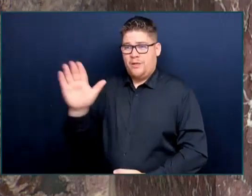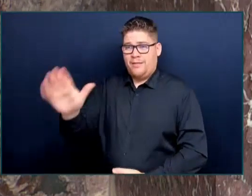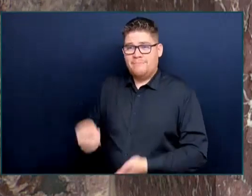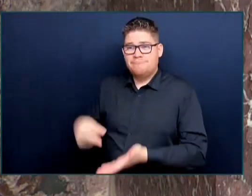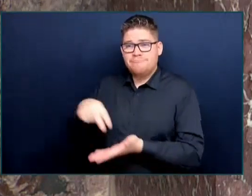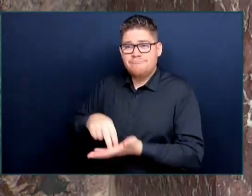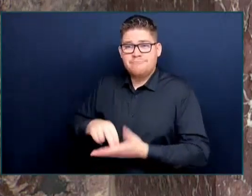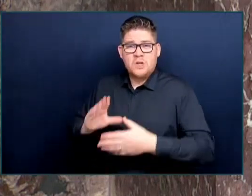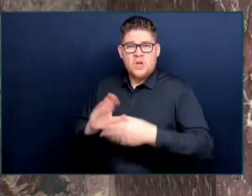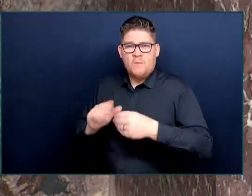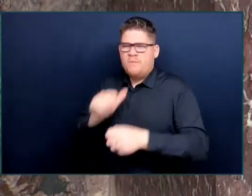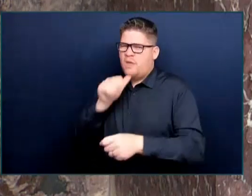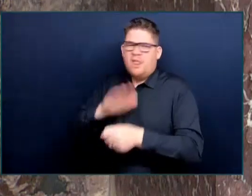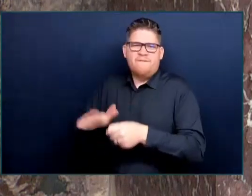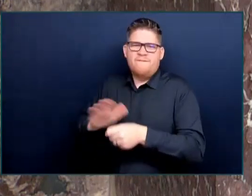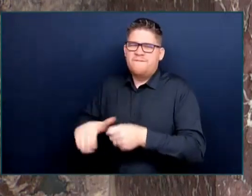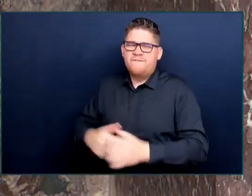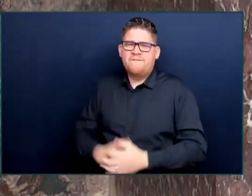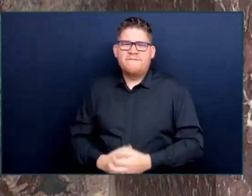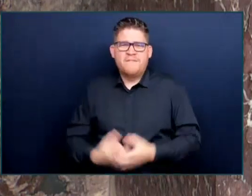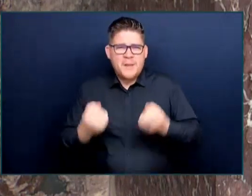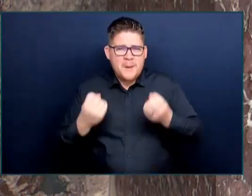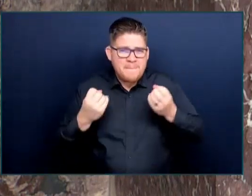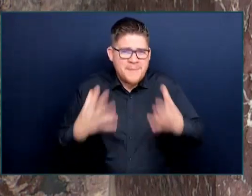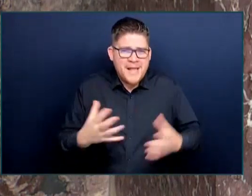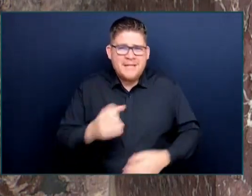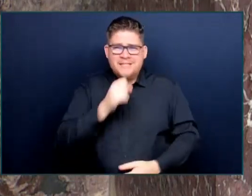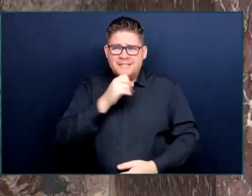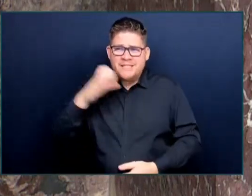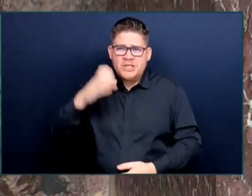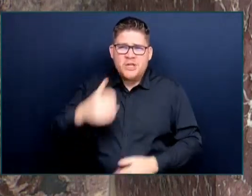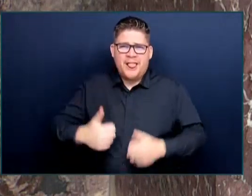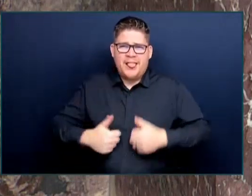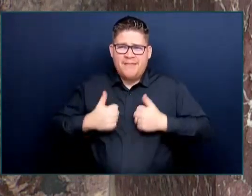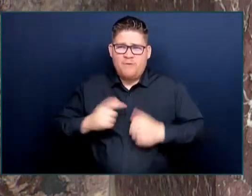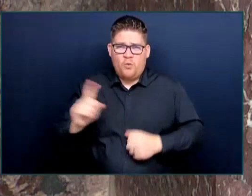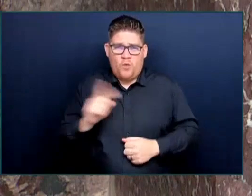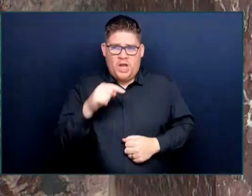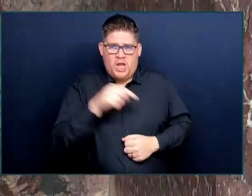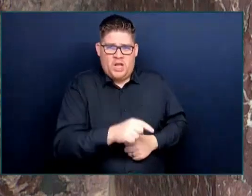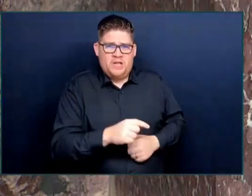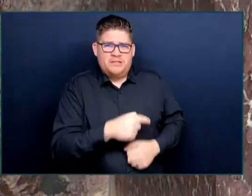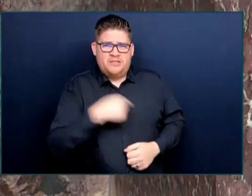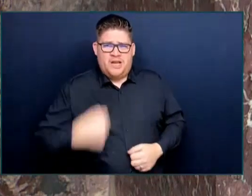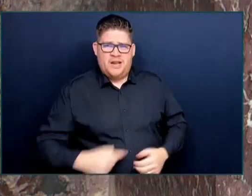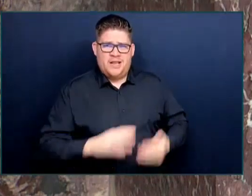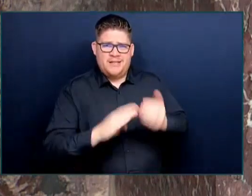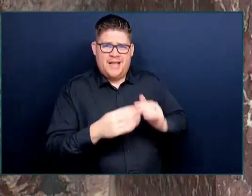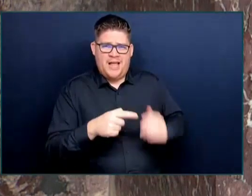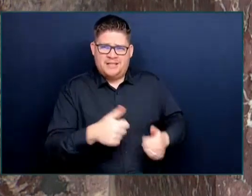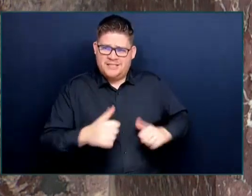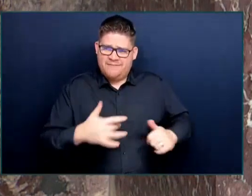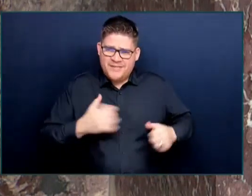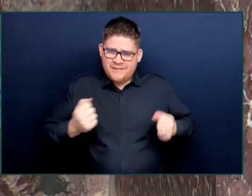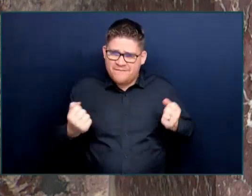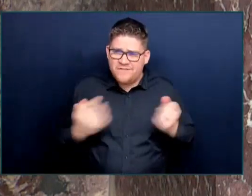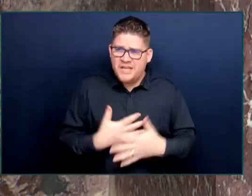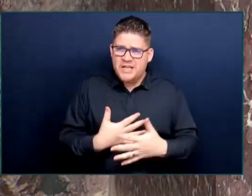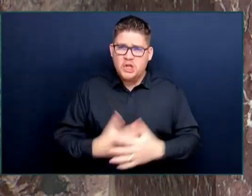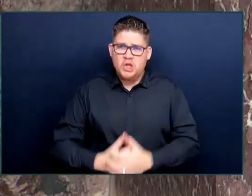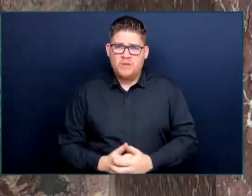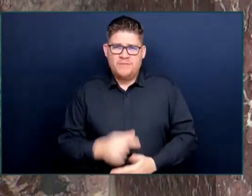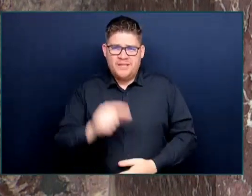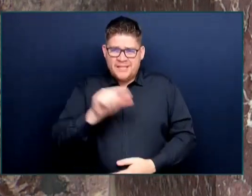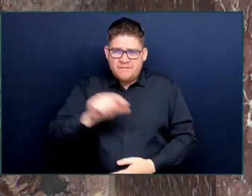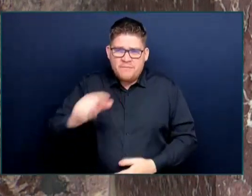scared and continue to live and work in fear. This government, this Premier, has had six years to address this. And